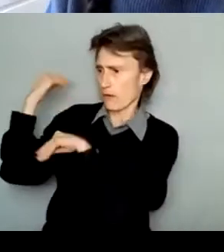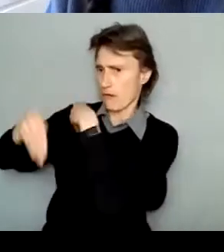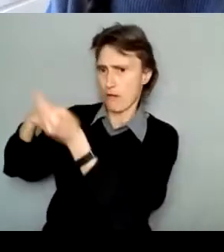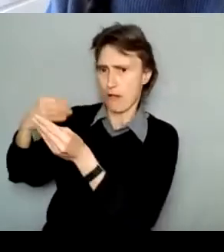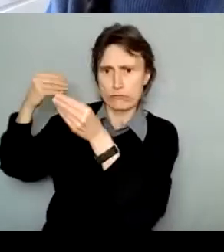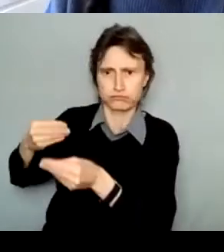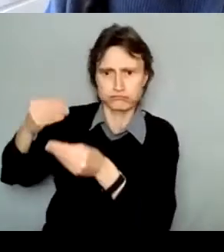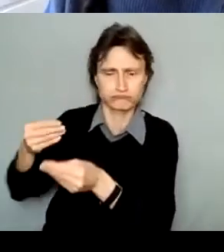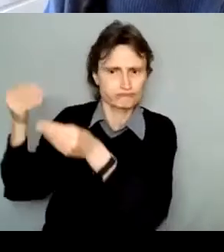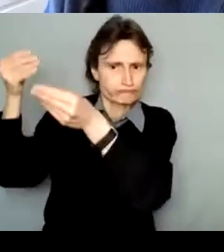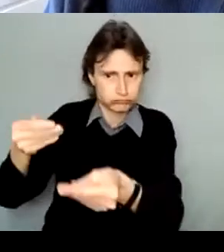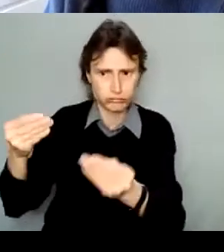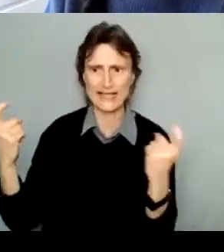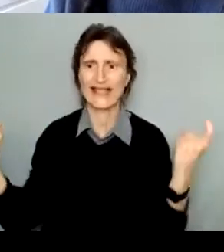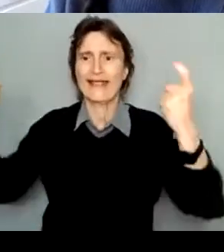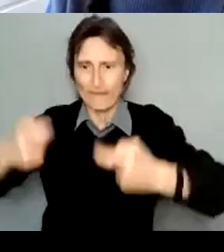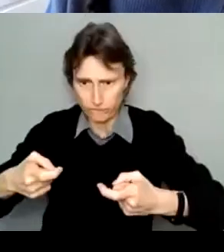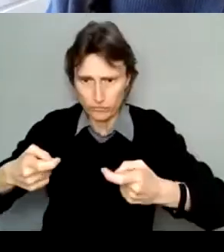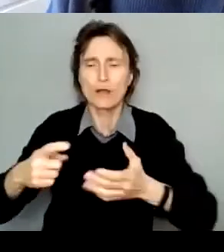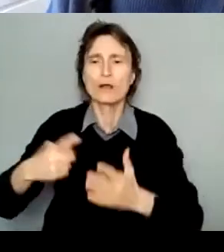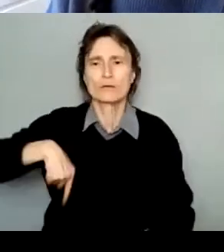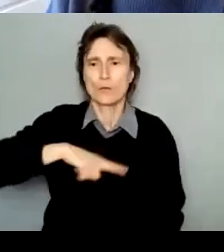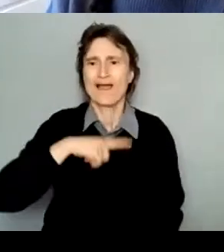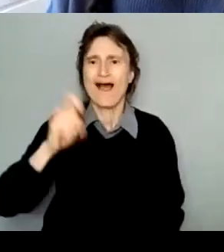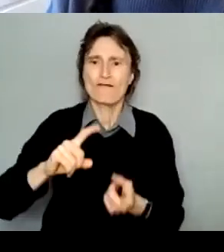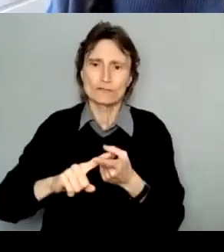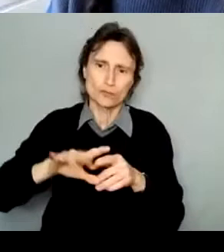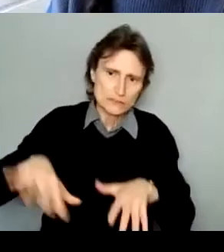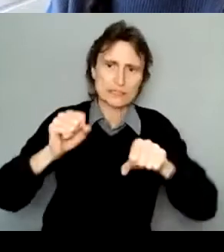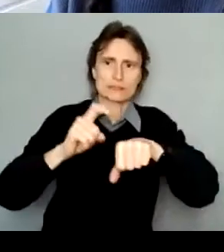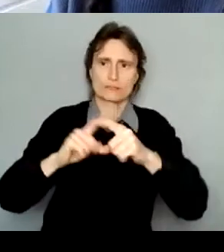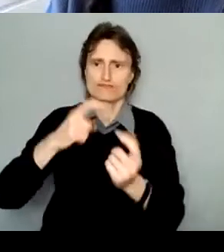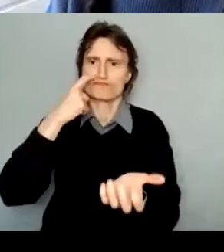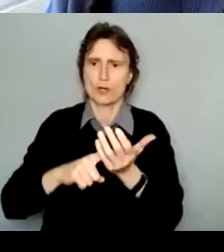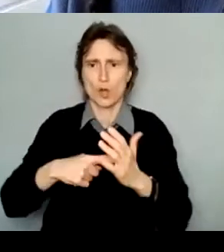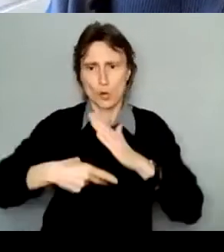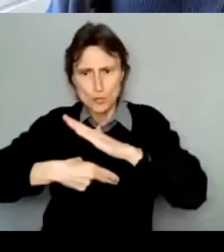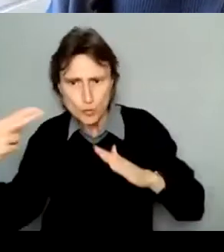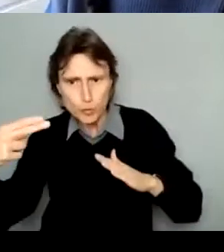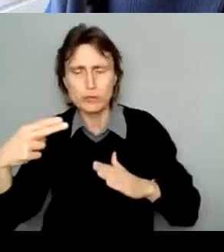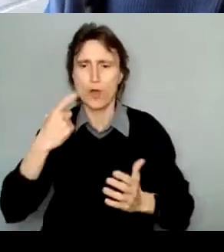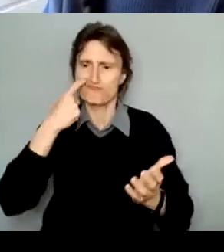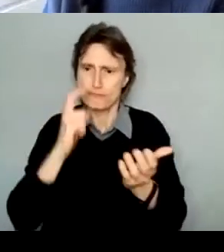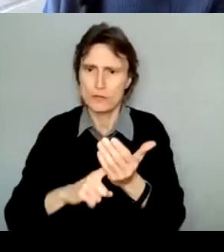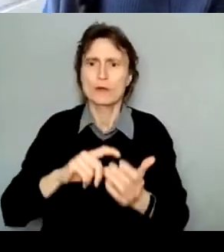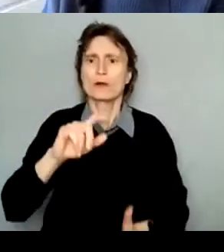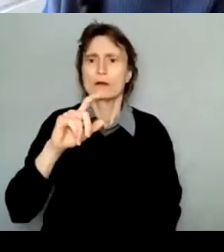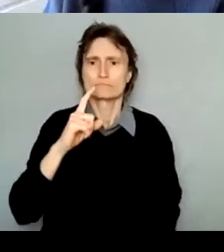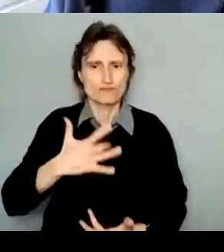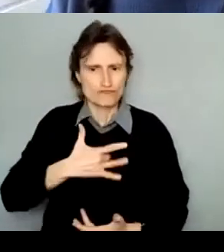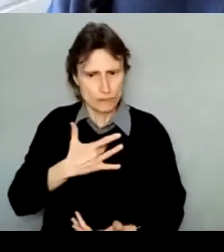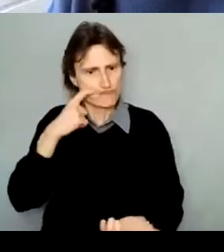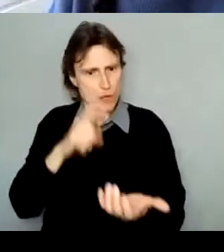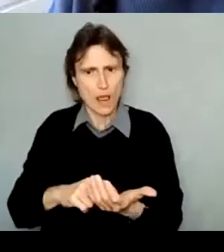consider what actions you can take towards acknowledging truth, reconciliation, and healing together. If you're ever seeking resources to begin